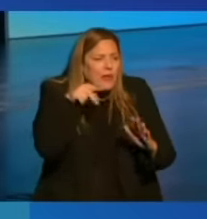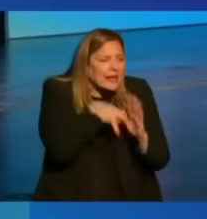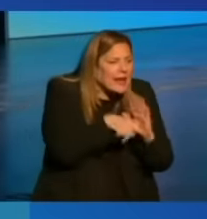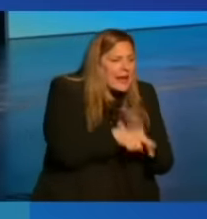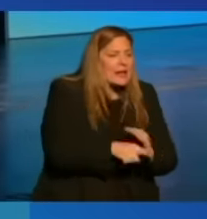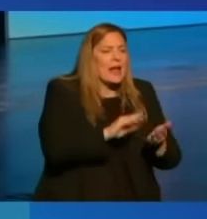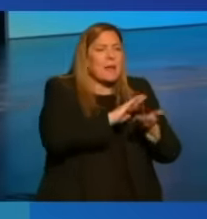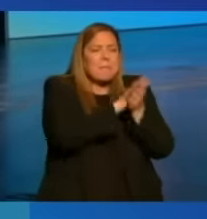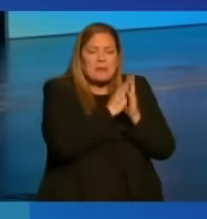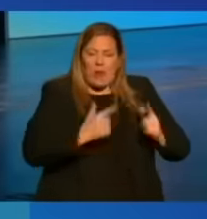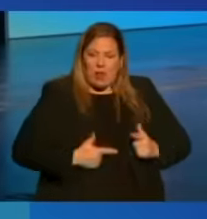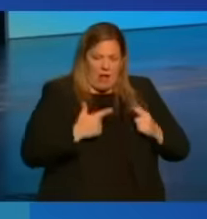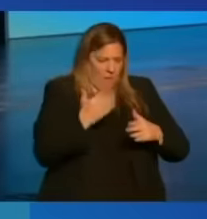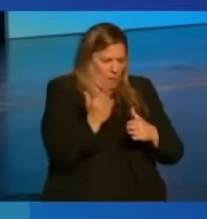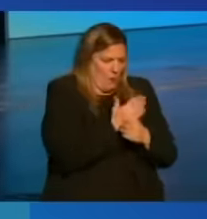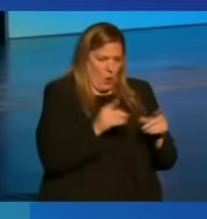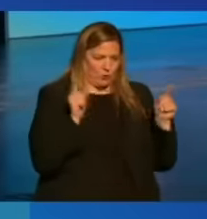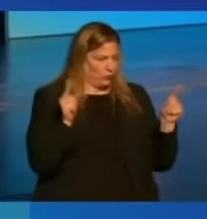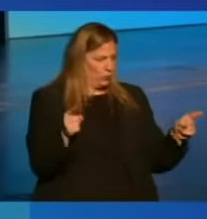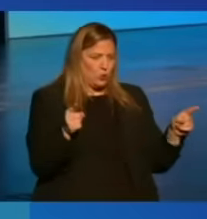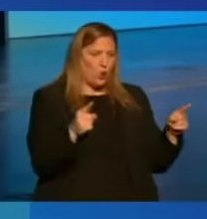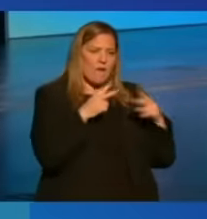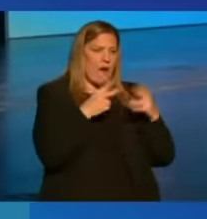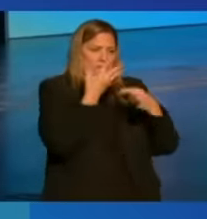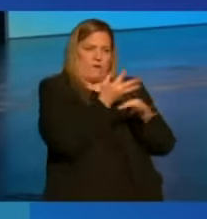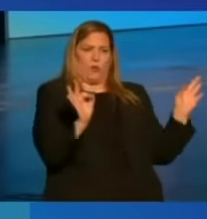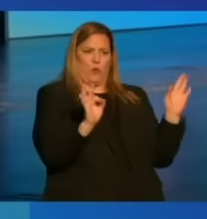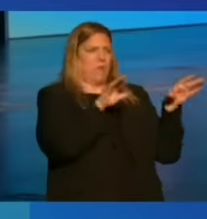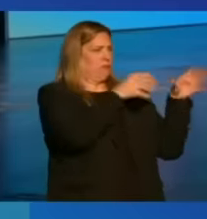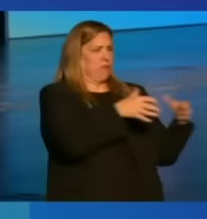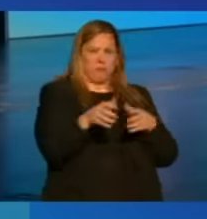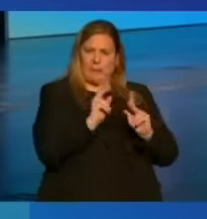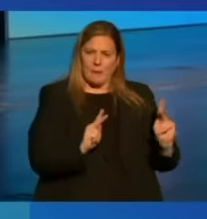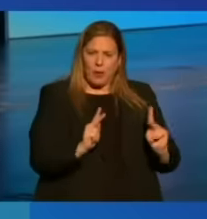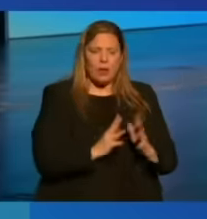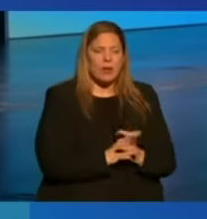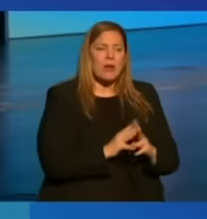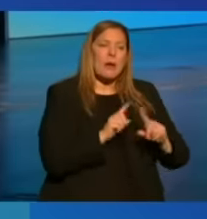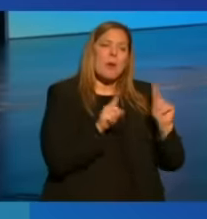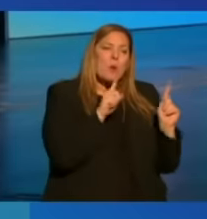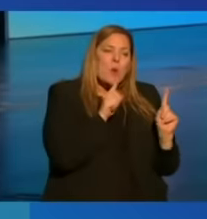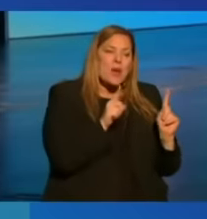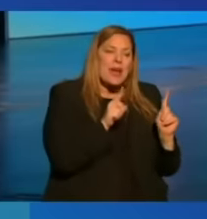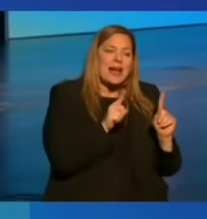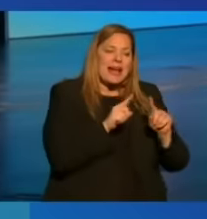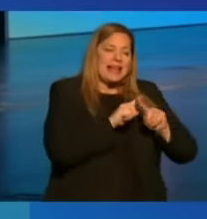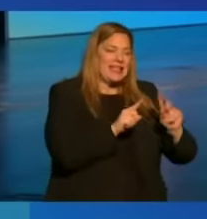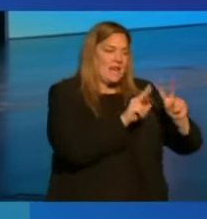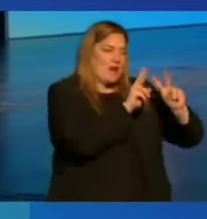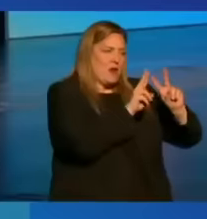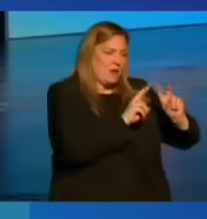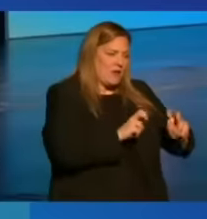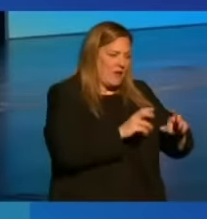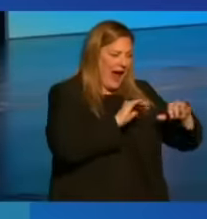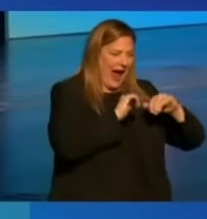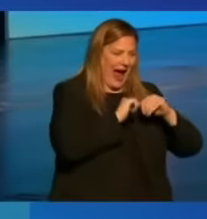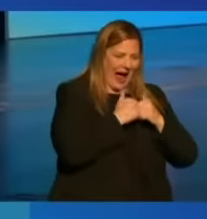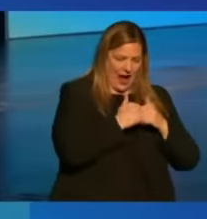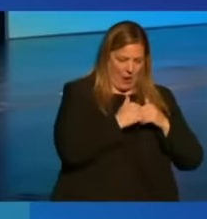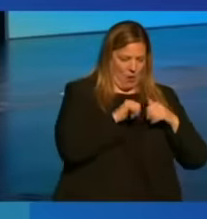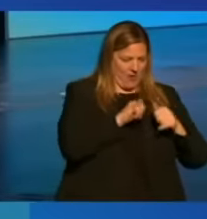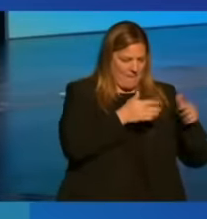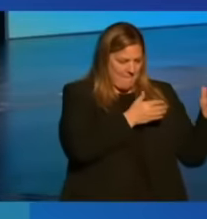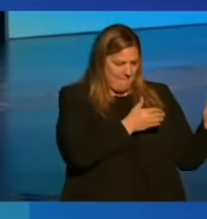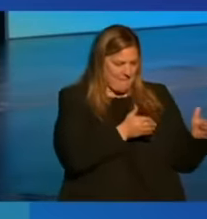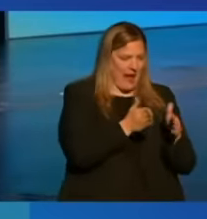peaceful coexistence between two sovereign and free peoples, but rather different assessments of the path that we need to take